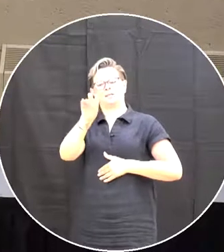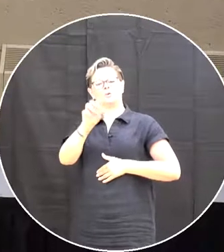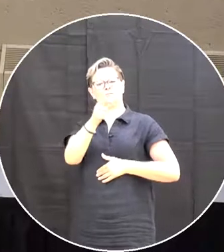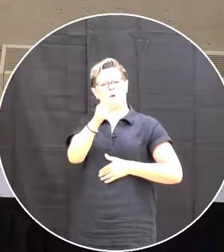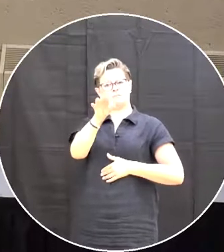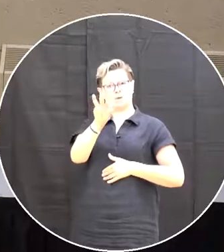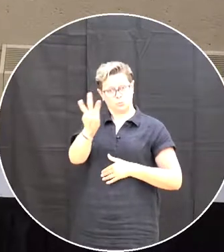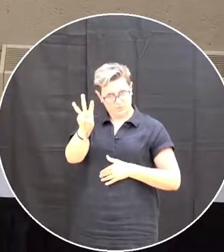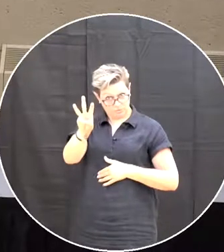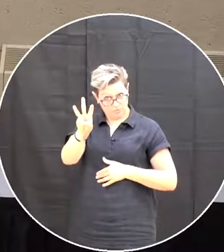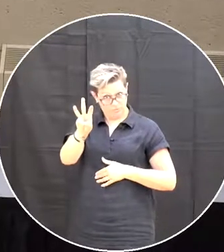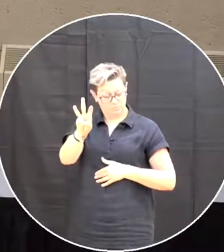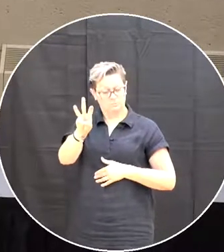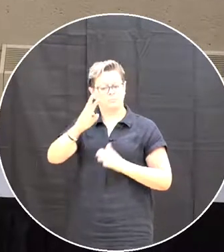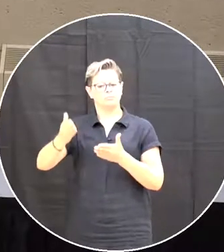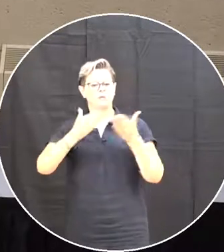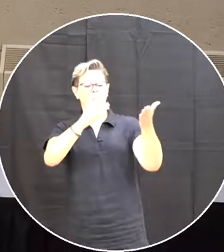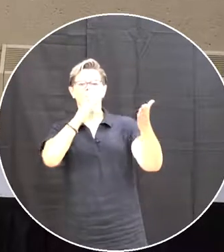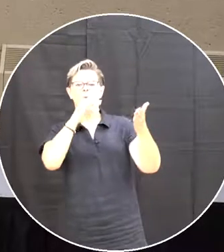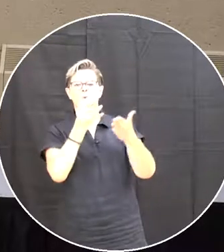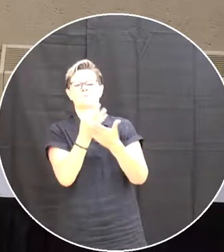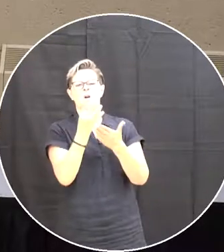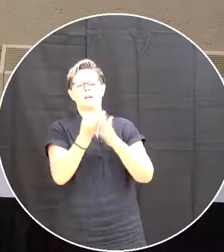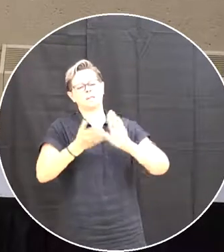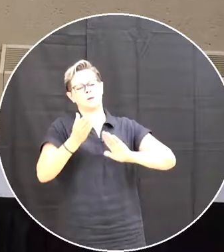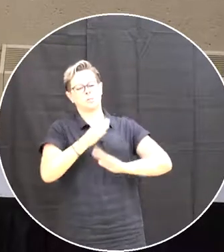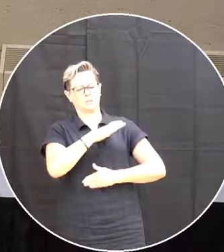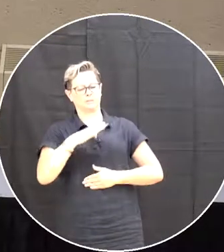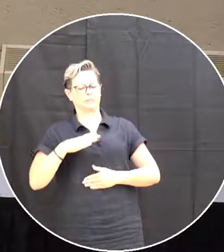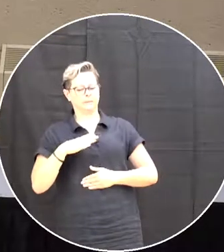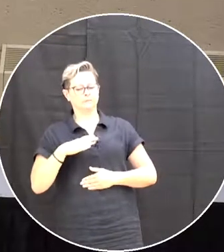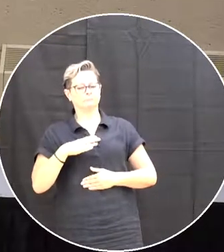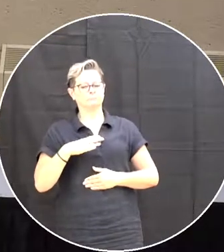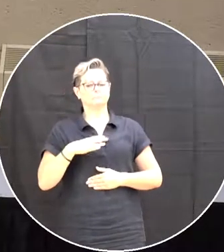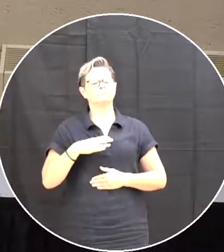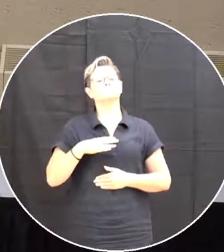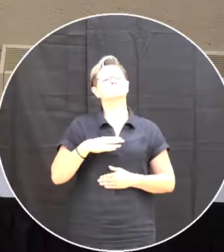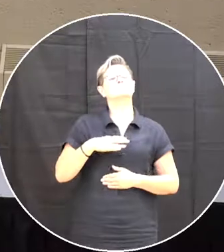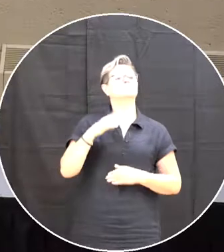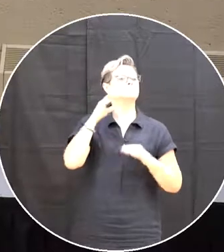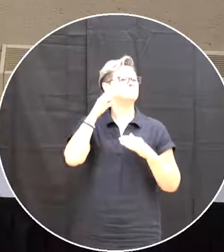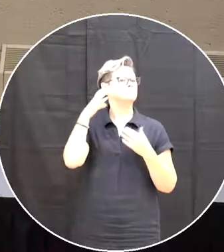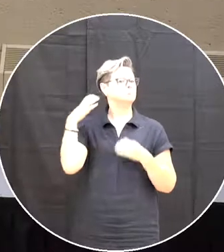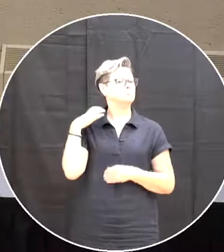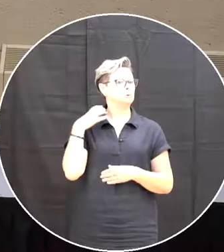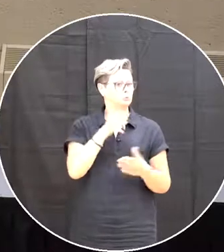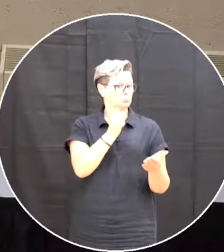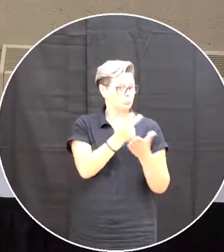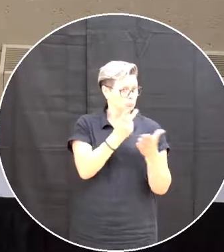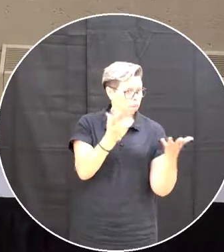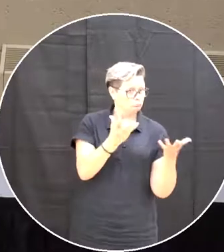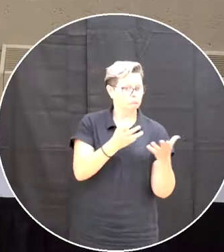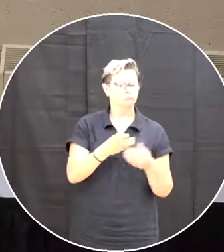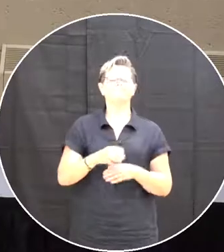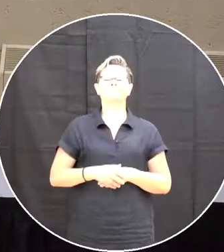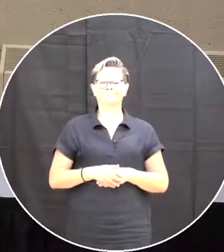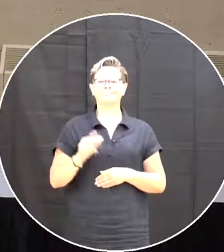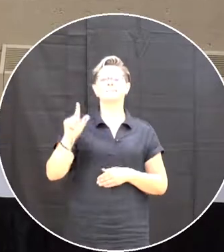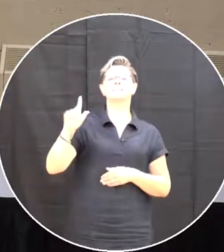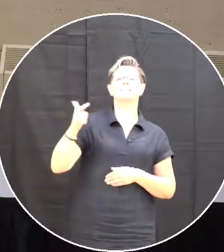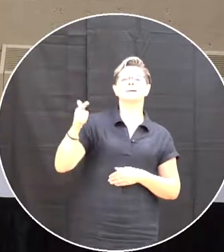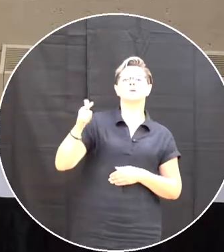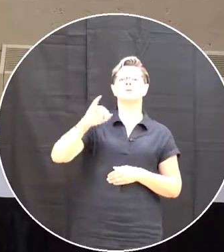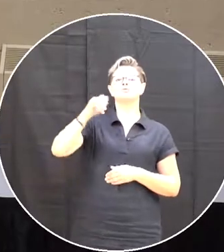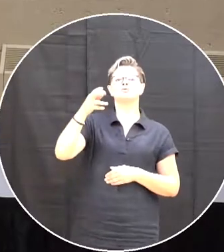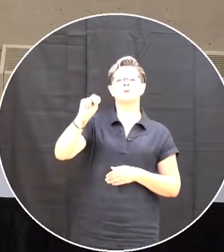As recommended by the finance and operations committee Subject to ministerial approval So moved Thank you Steve Seconder John George